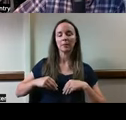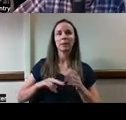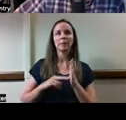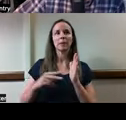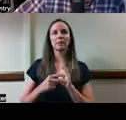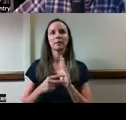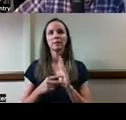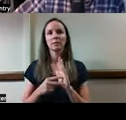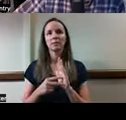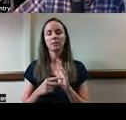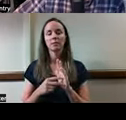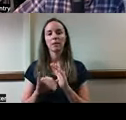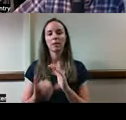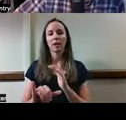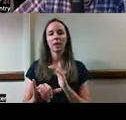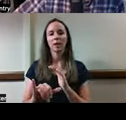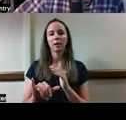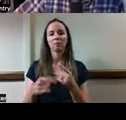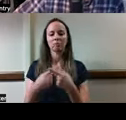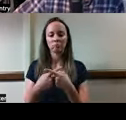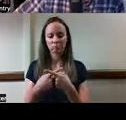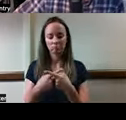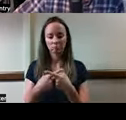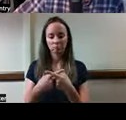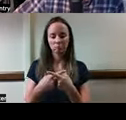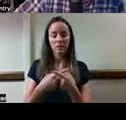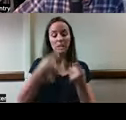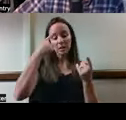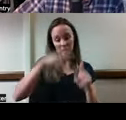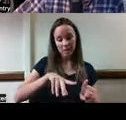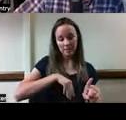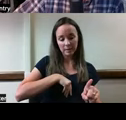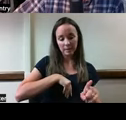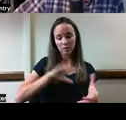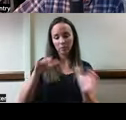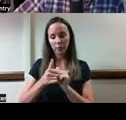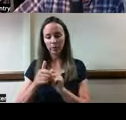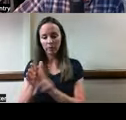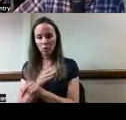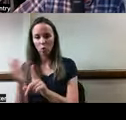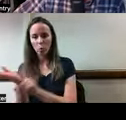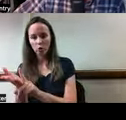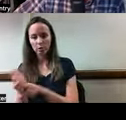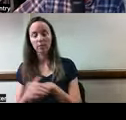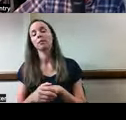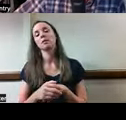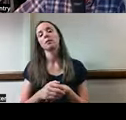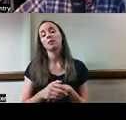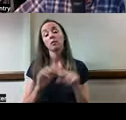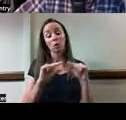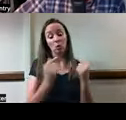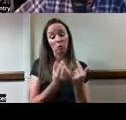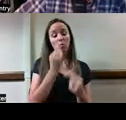that question of consent versus coercion that we're thinking about. Even though it is a group home,